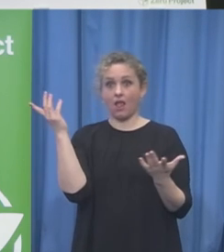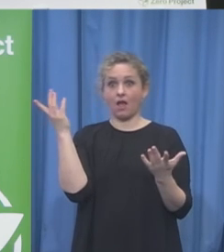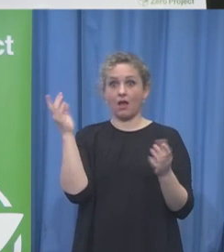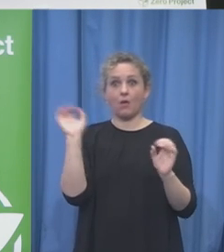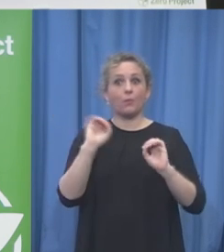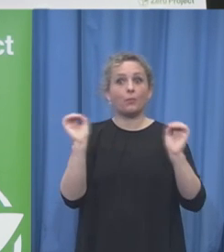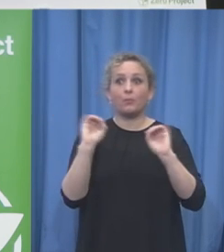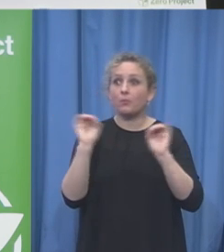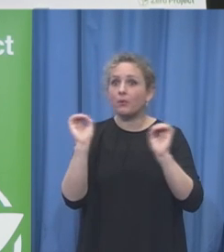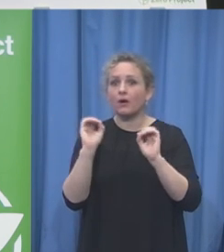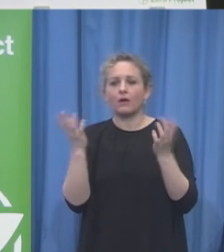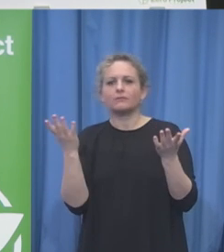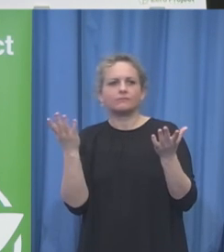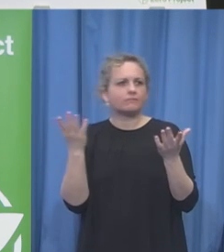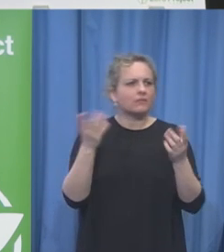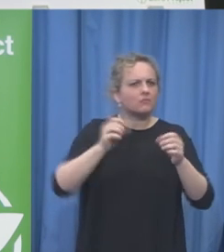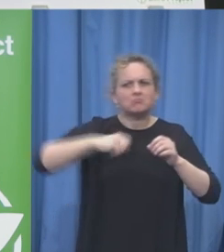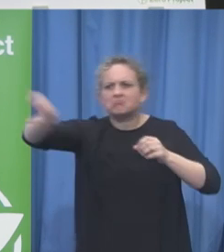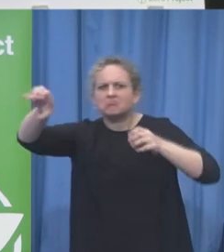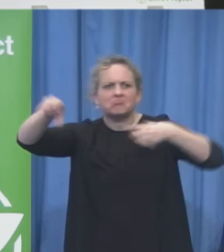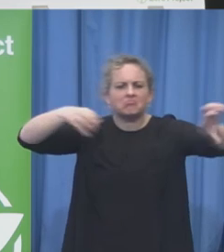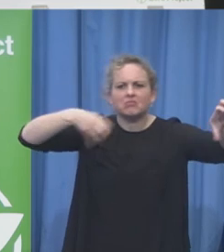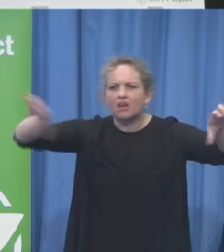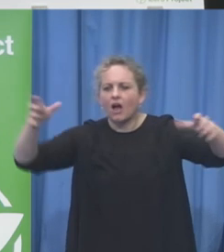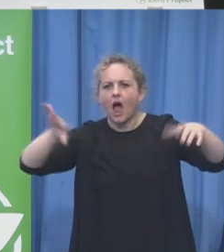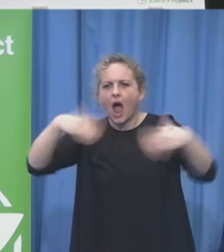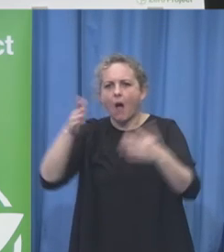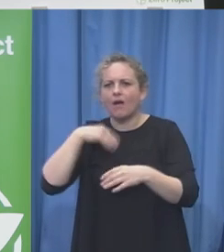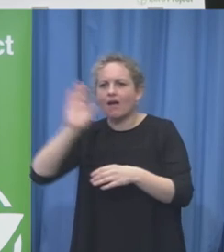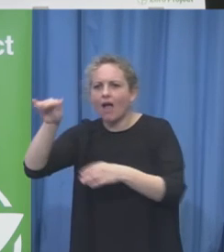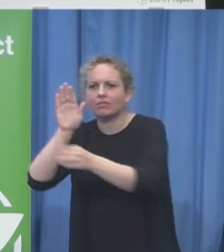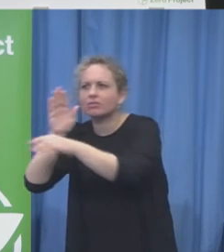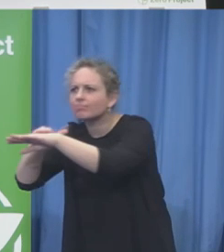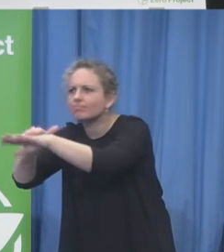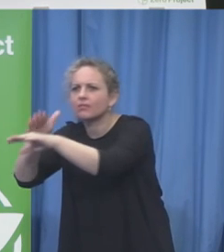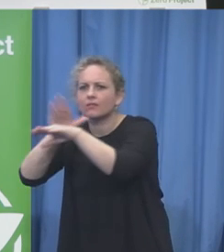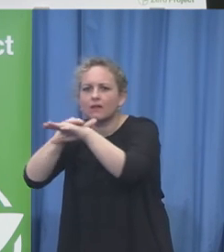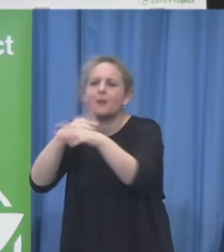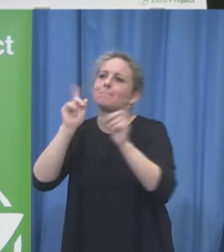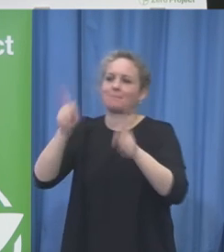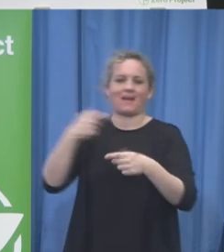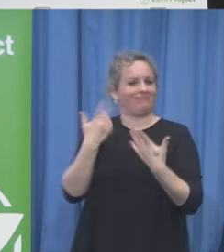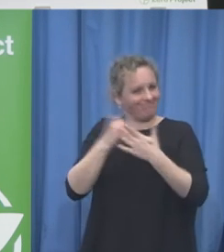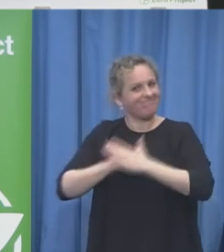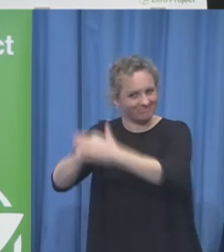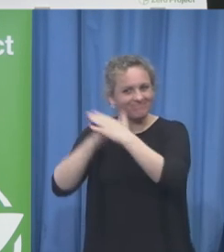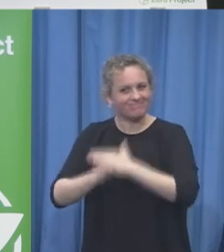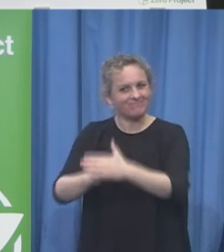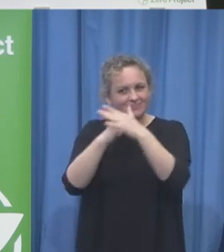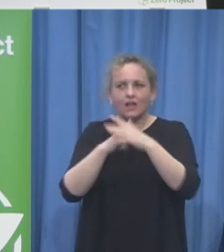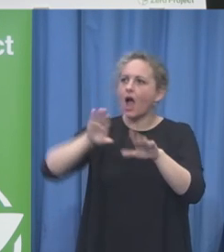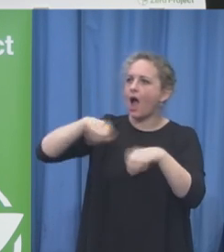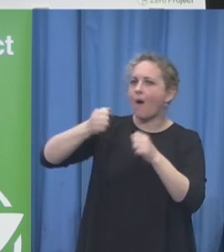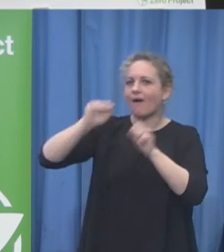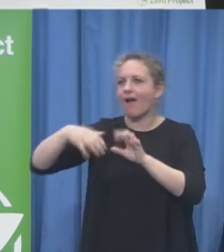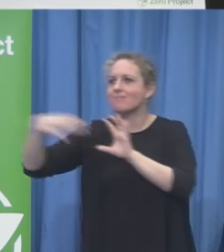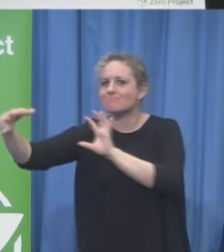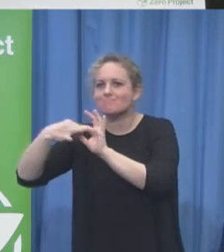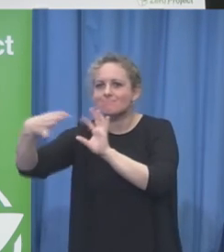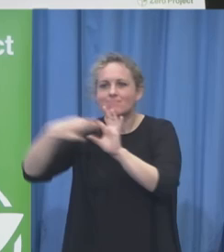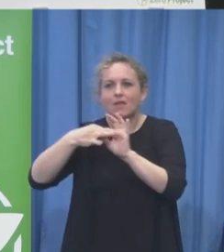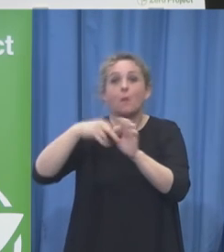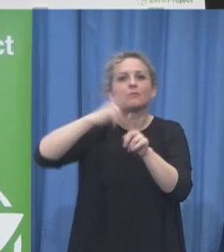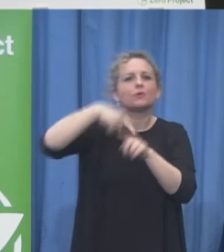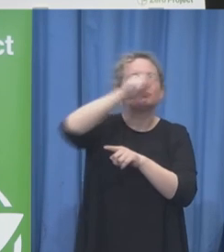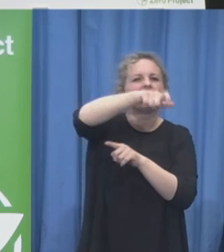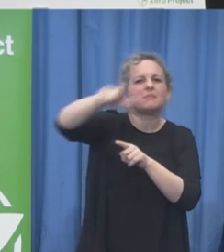we do is supporting to change the mindset of society and to open the hearts of individuals by